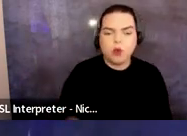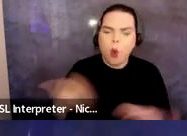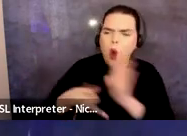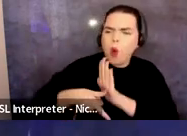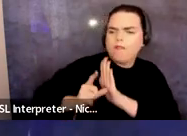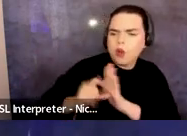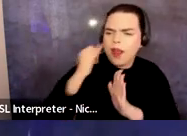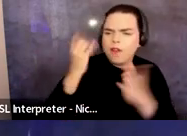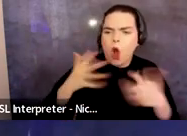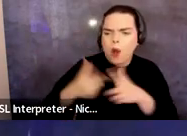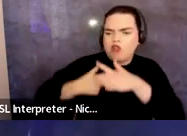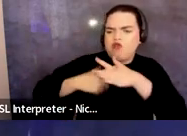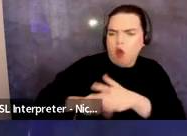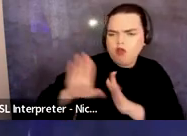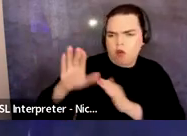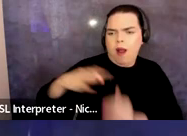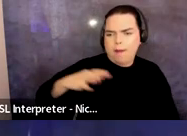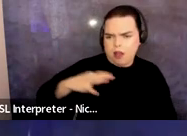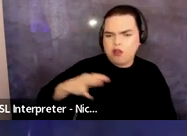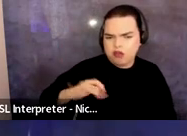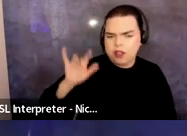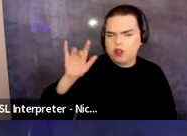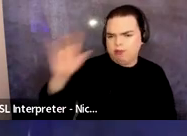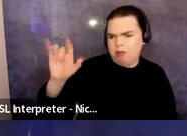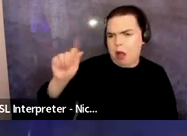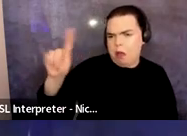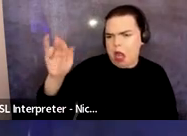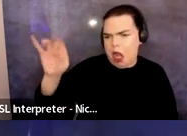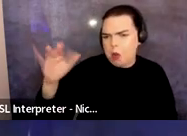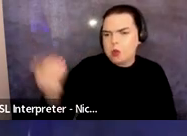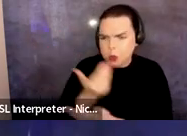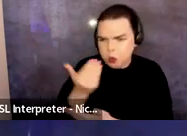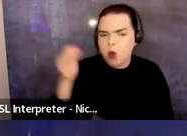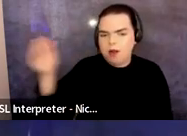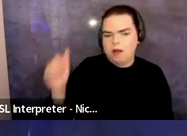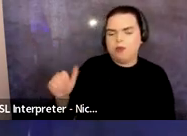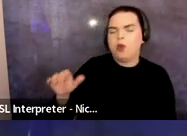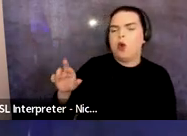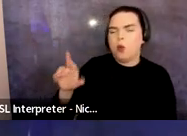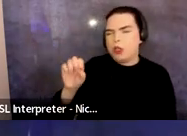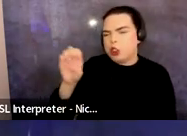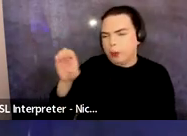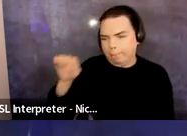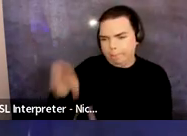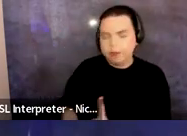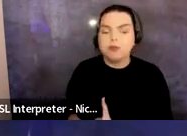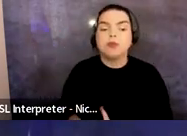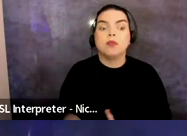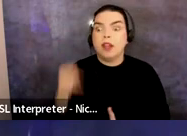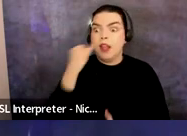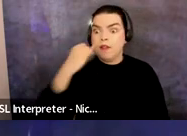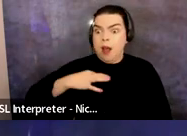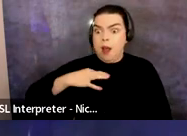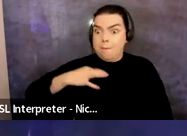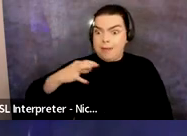started an application and need to return to it. If you use the apply now button you will be starting an